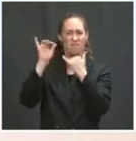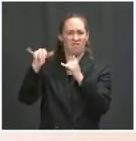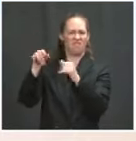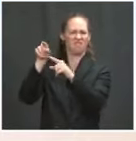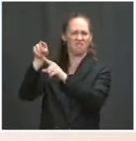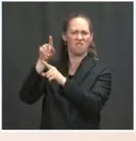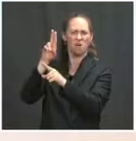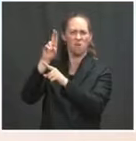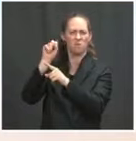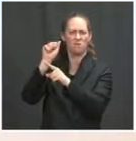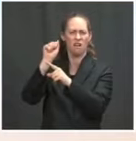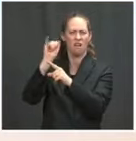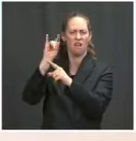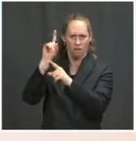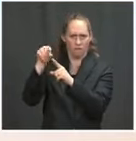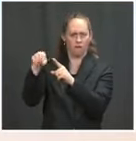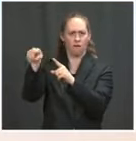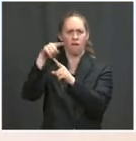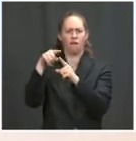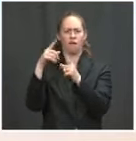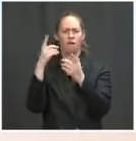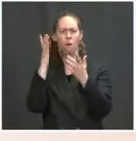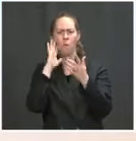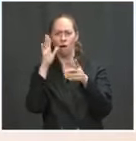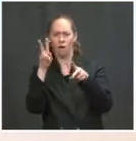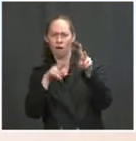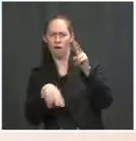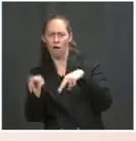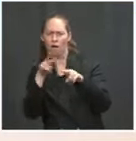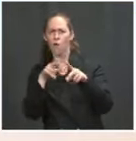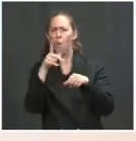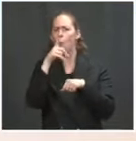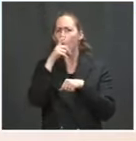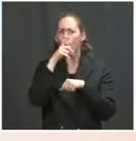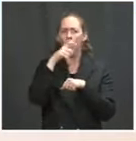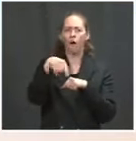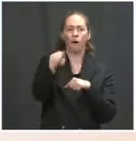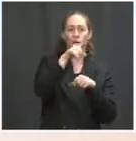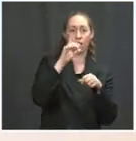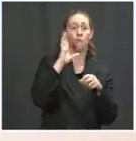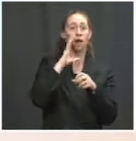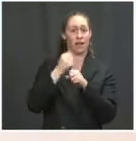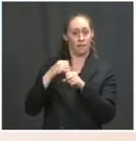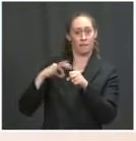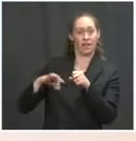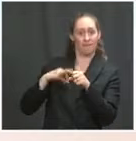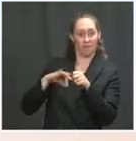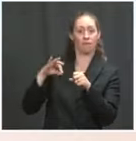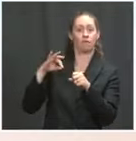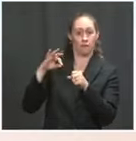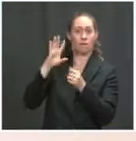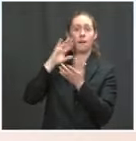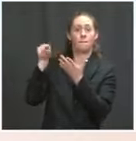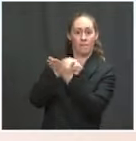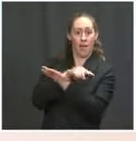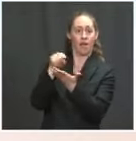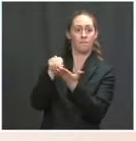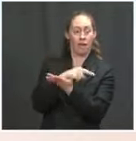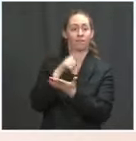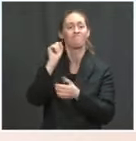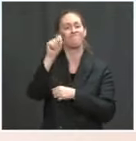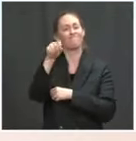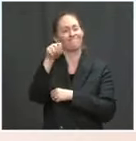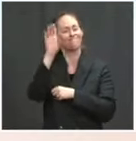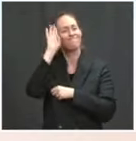take a look at who disproportionately received the benefits of those COVID payments, it's pretty clear that white farmers did pretty well under that